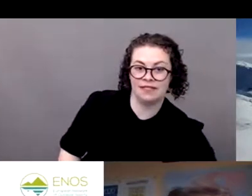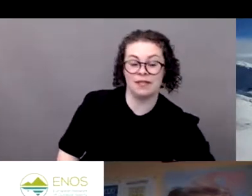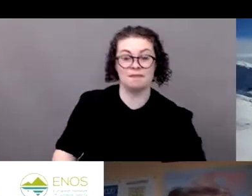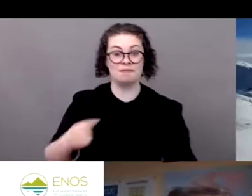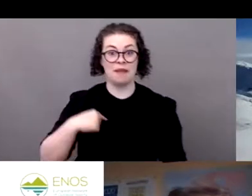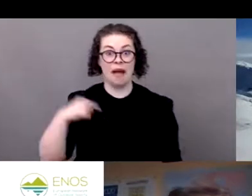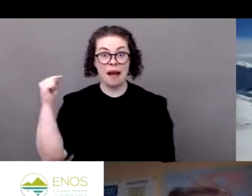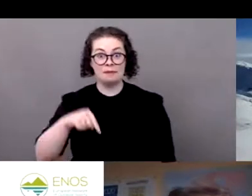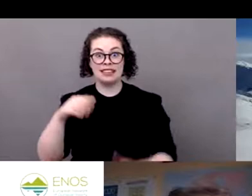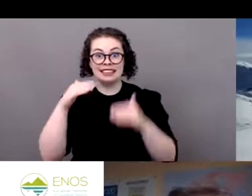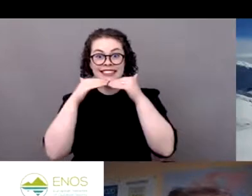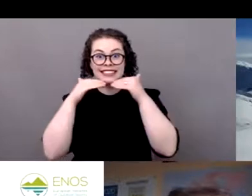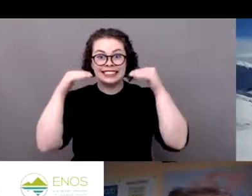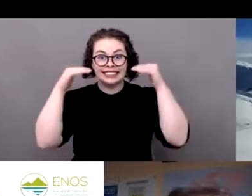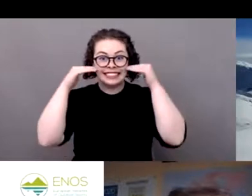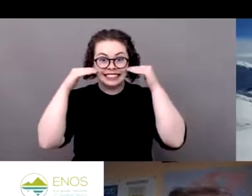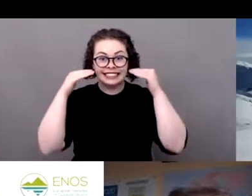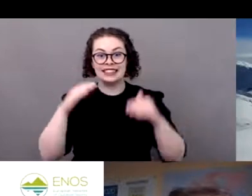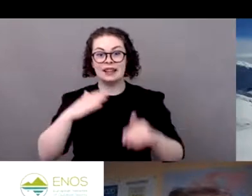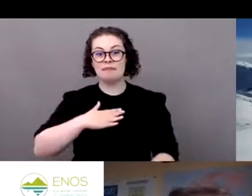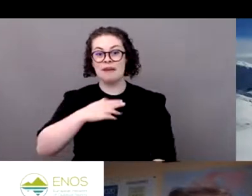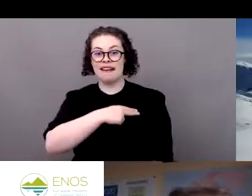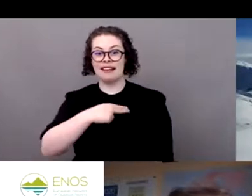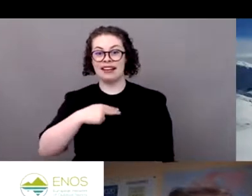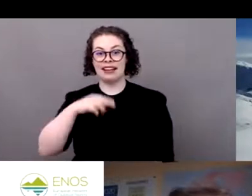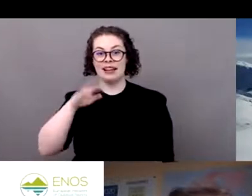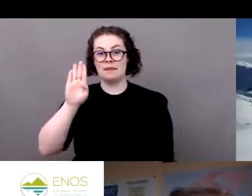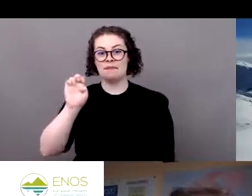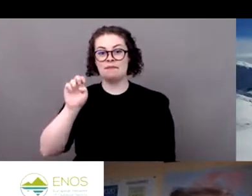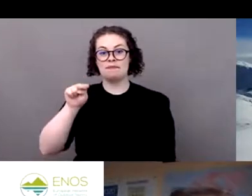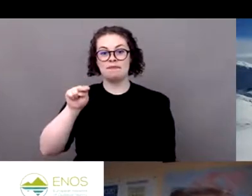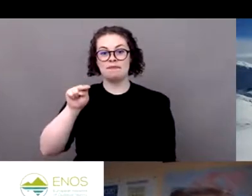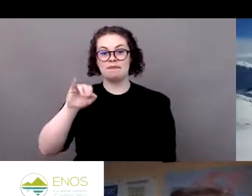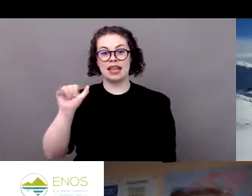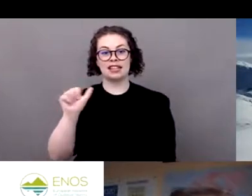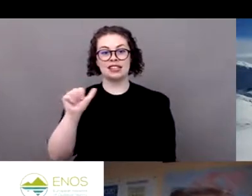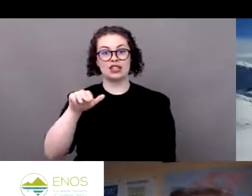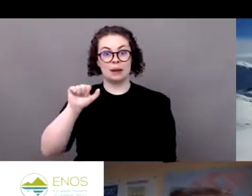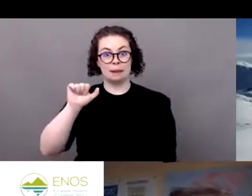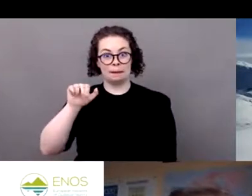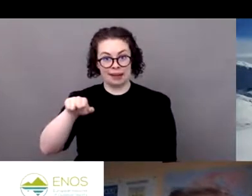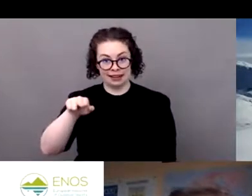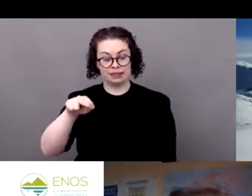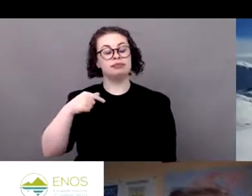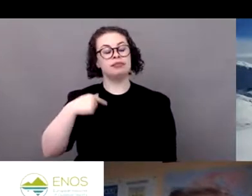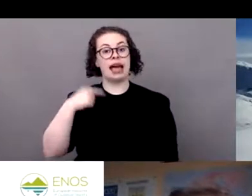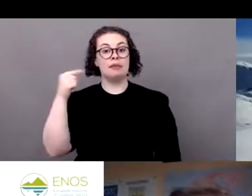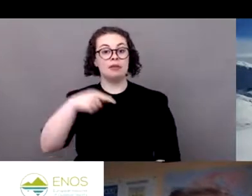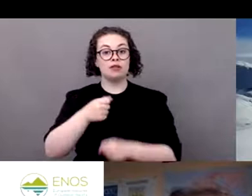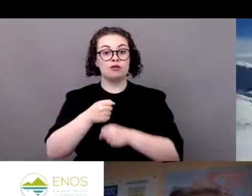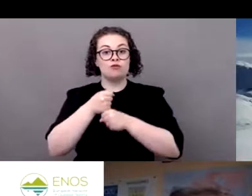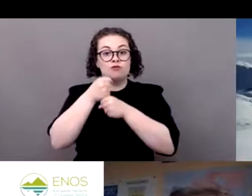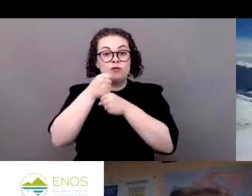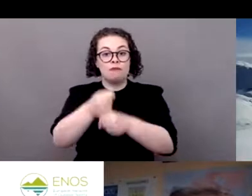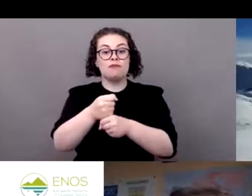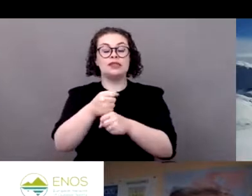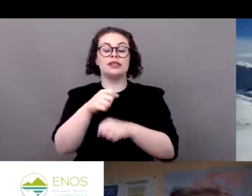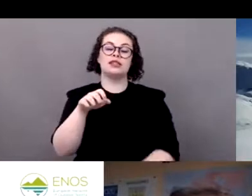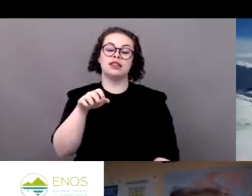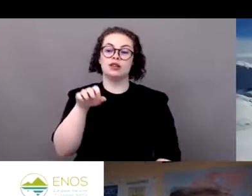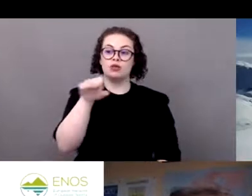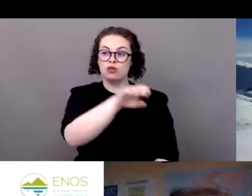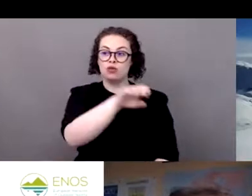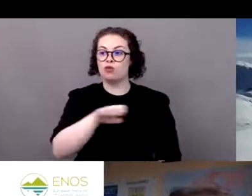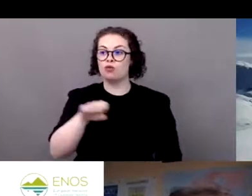name is Benjamin Pierre, and I'm presenting the European Network of Outdoor Sports, INOS, which was established in